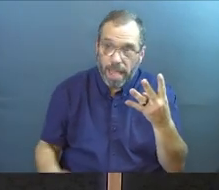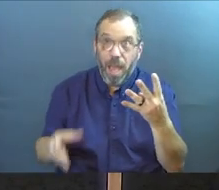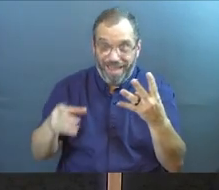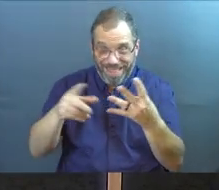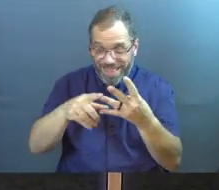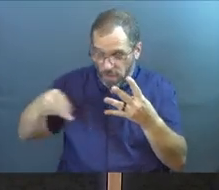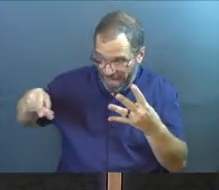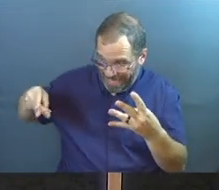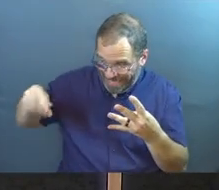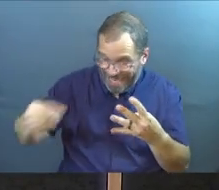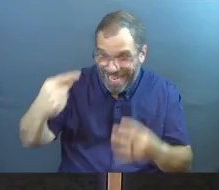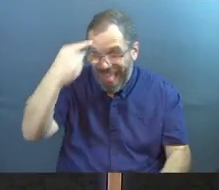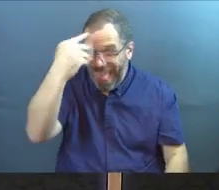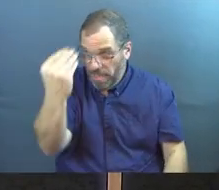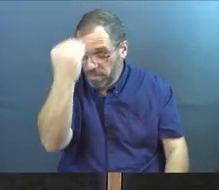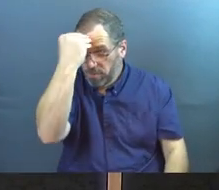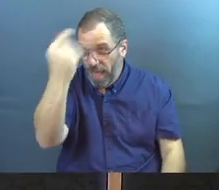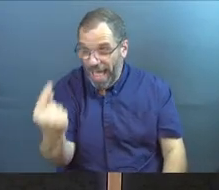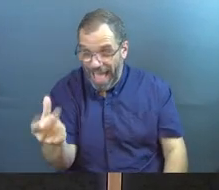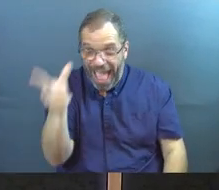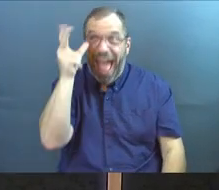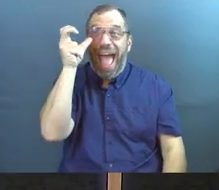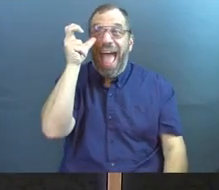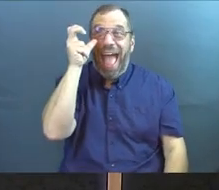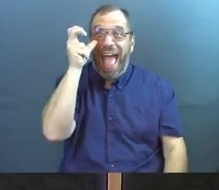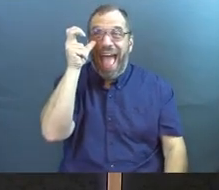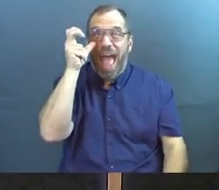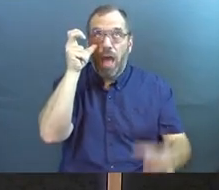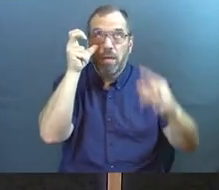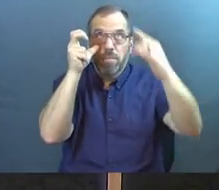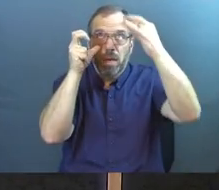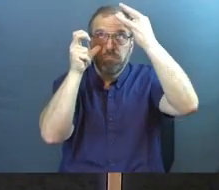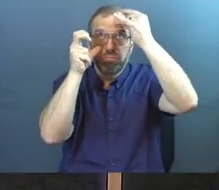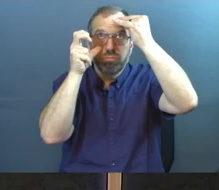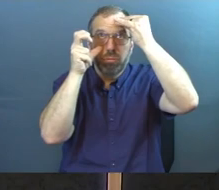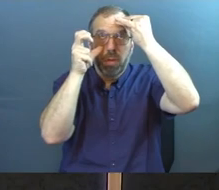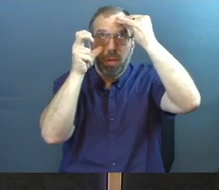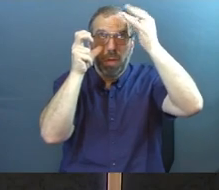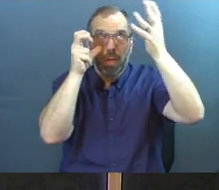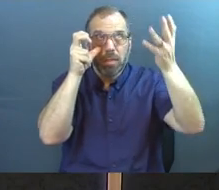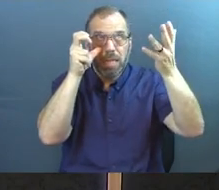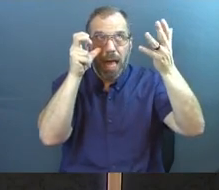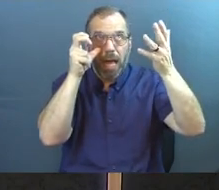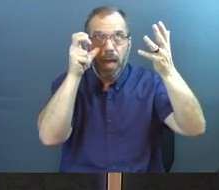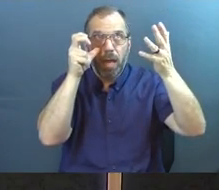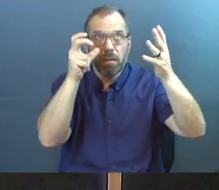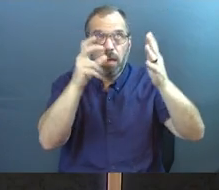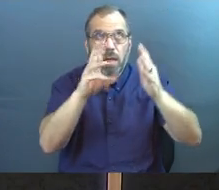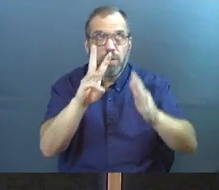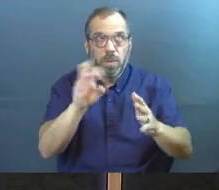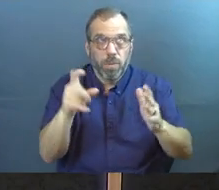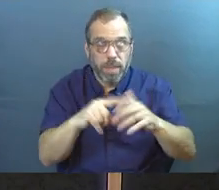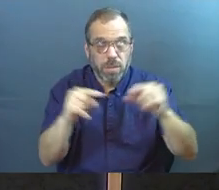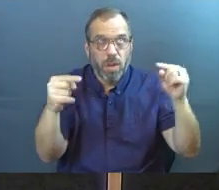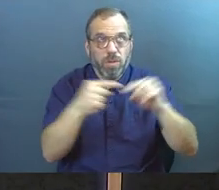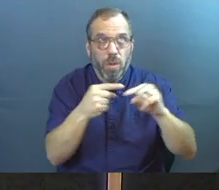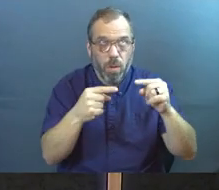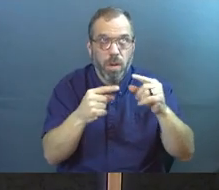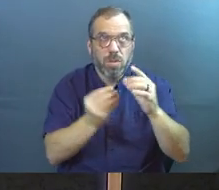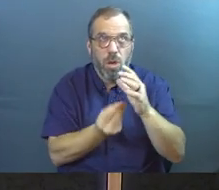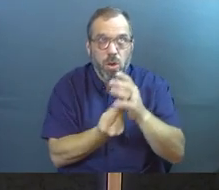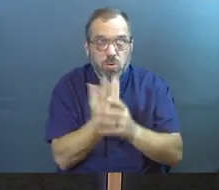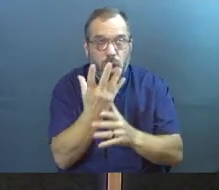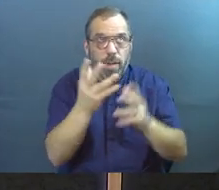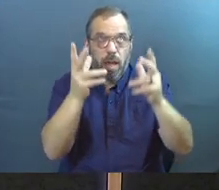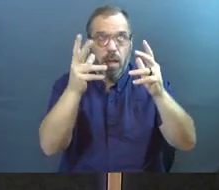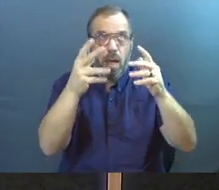seed got planted in my mind. But there are other things that are also happening, right? Like the weeds and the thorns are also kind of